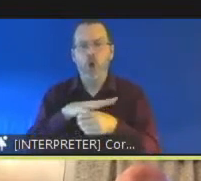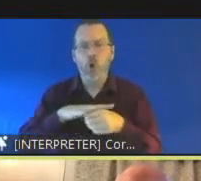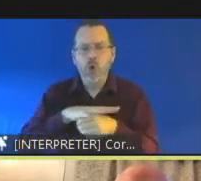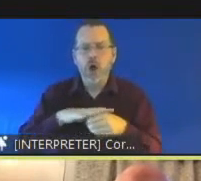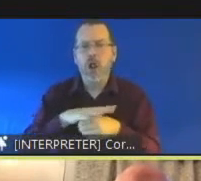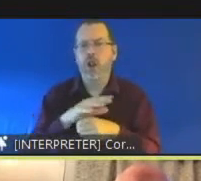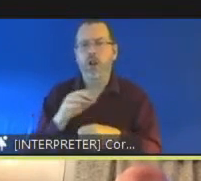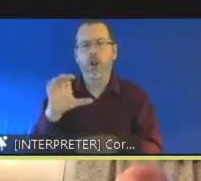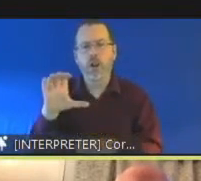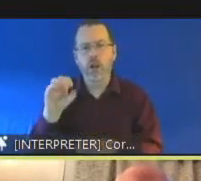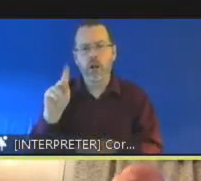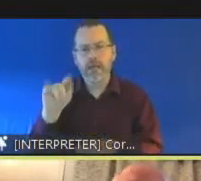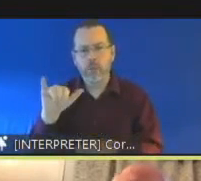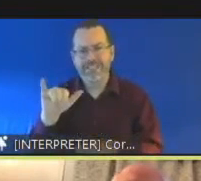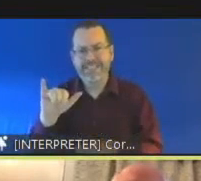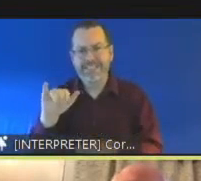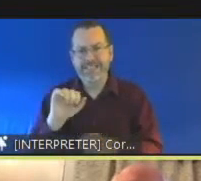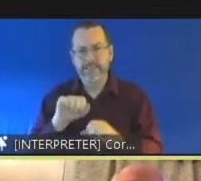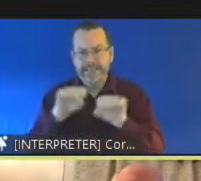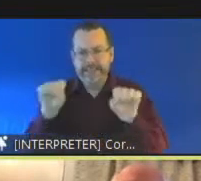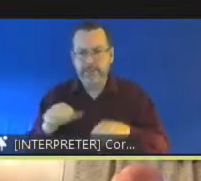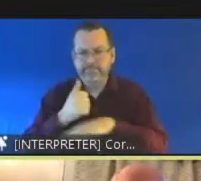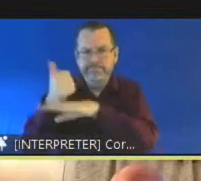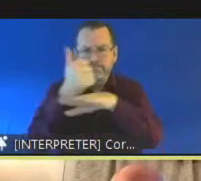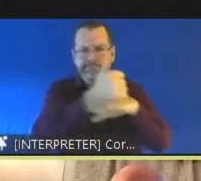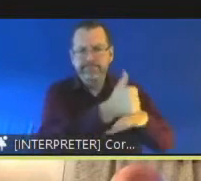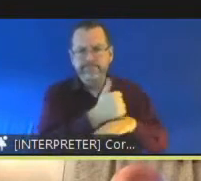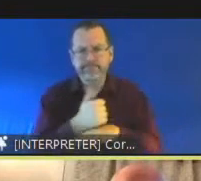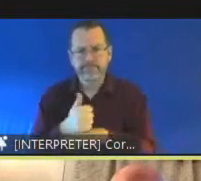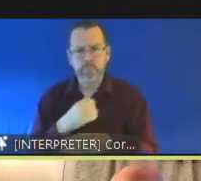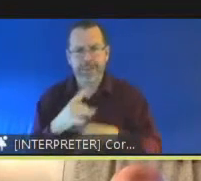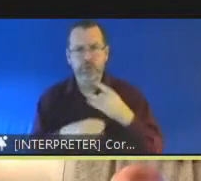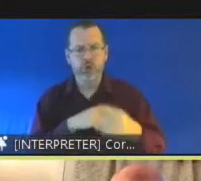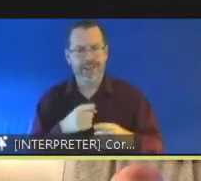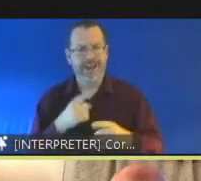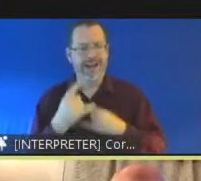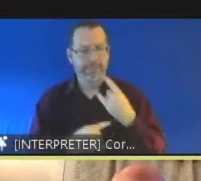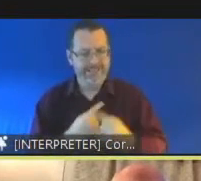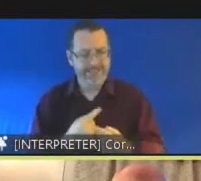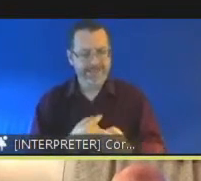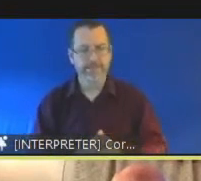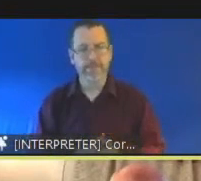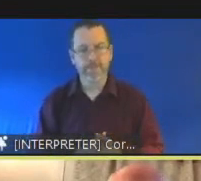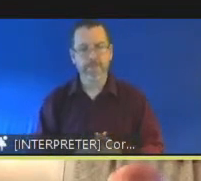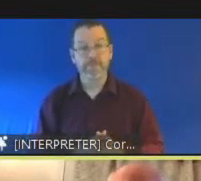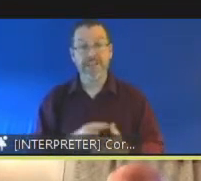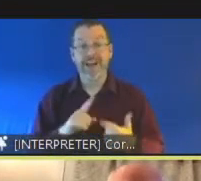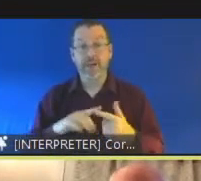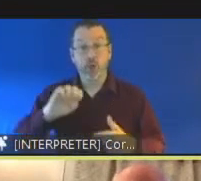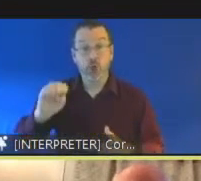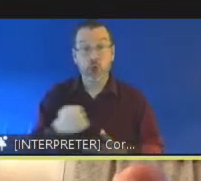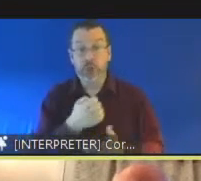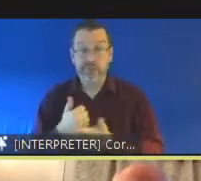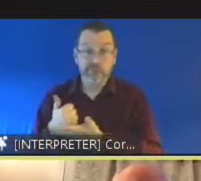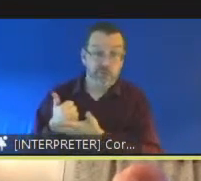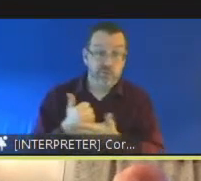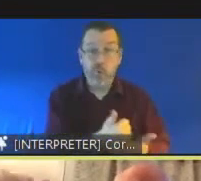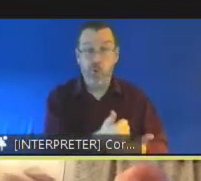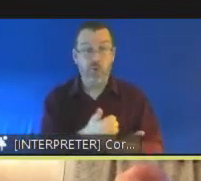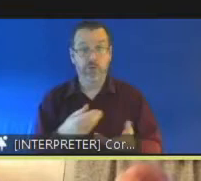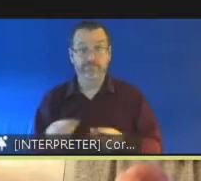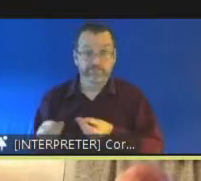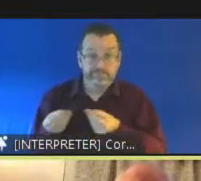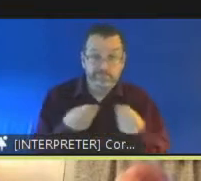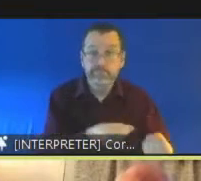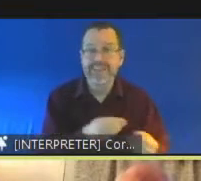a reality and early supports and interventions are also critically important and I will come back to that